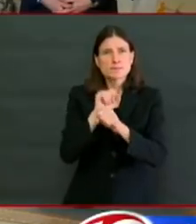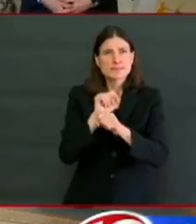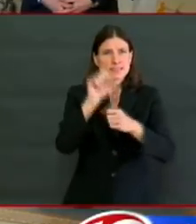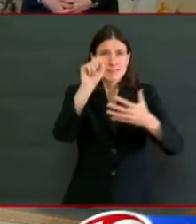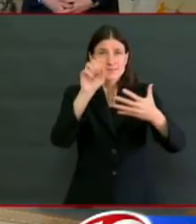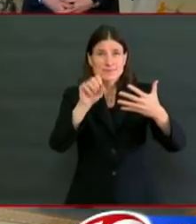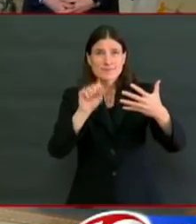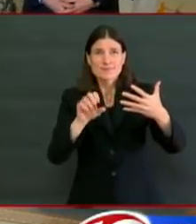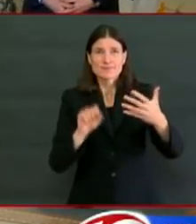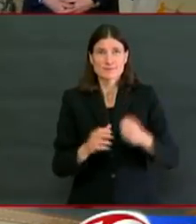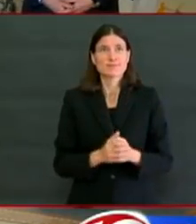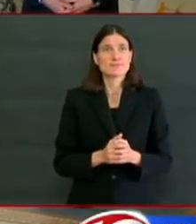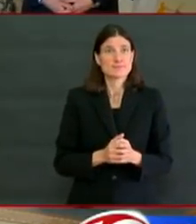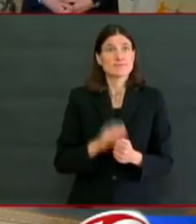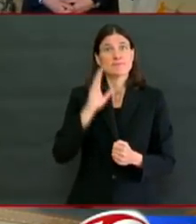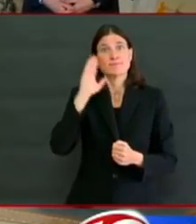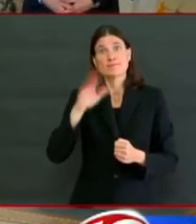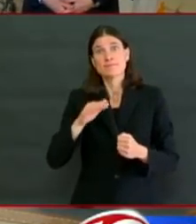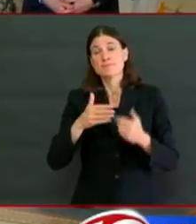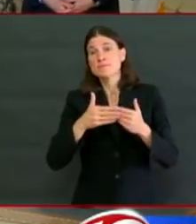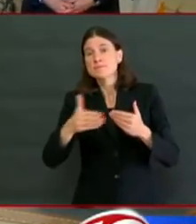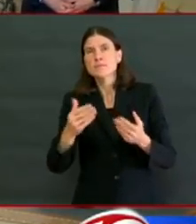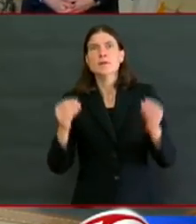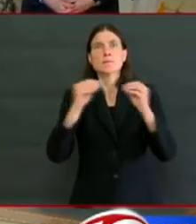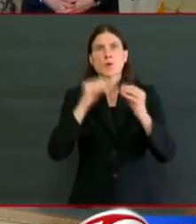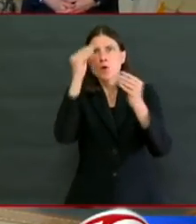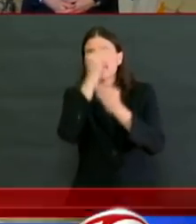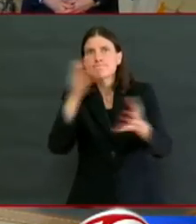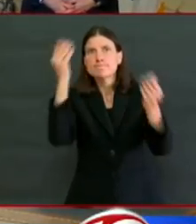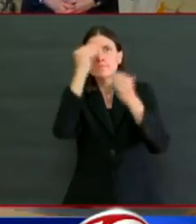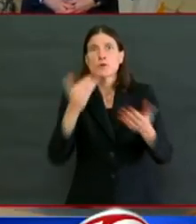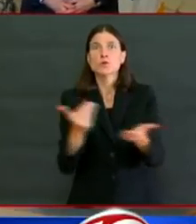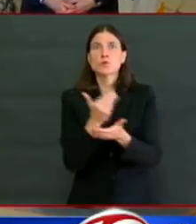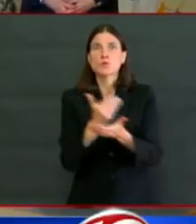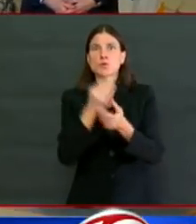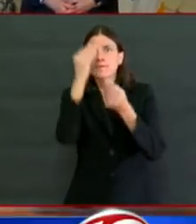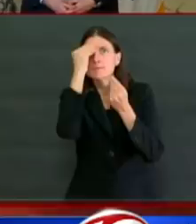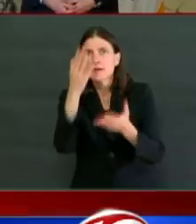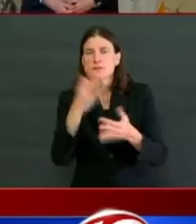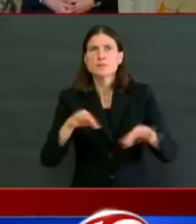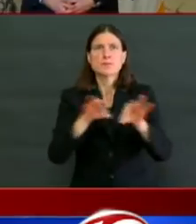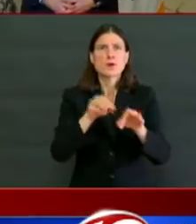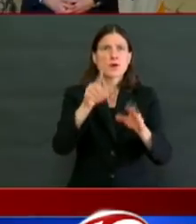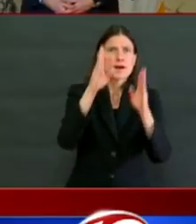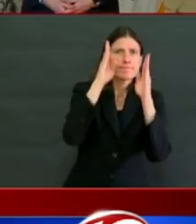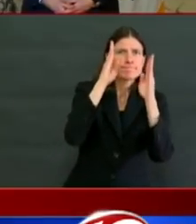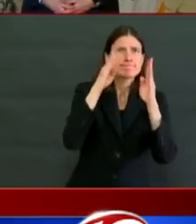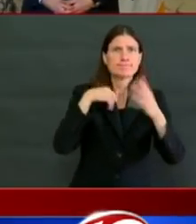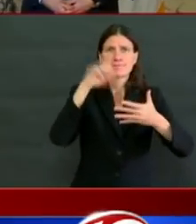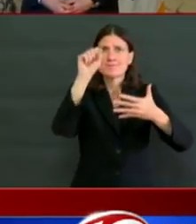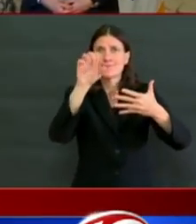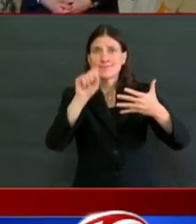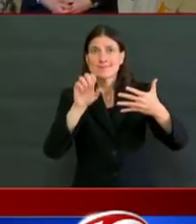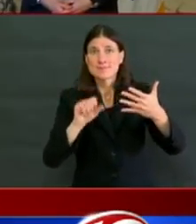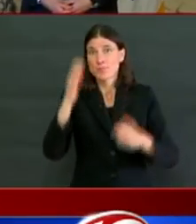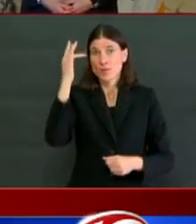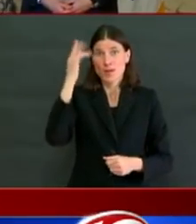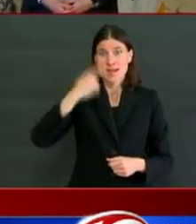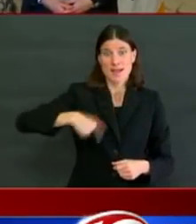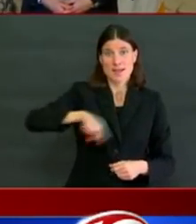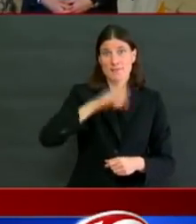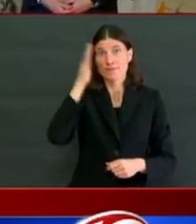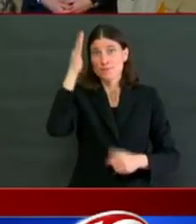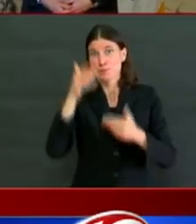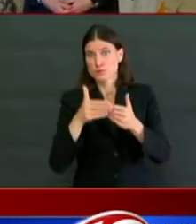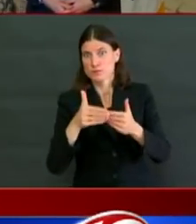I'm going to be making a lot of announcements every day around how we're going to be able to get back to work, how we're going to slowly reopen our